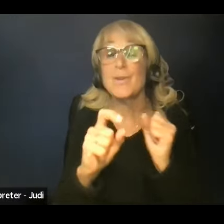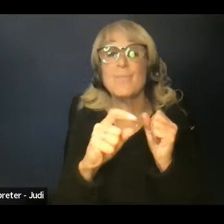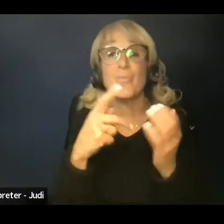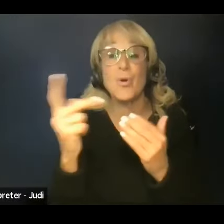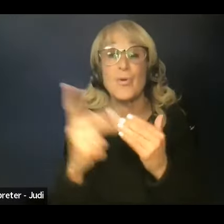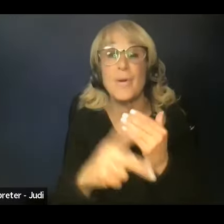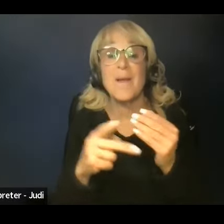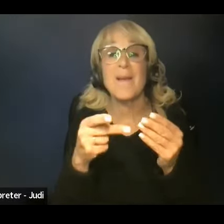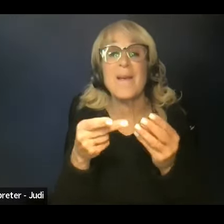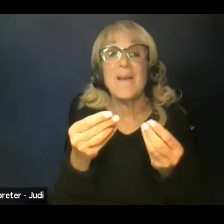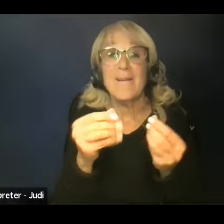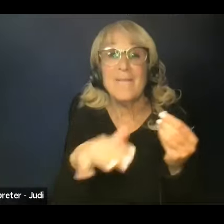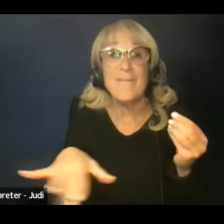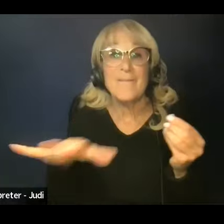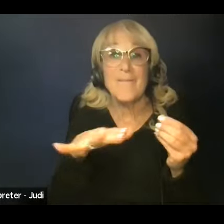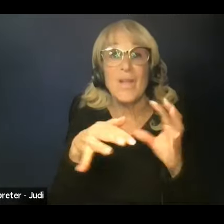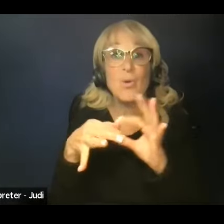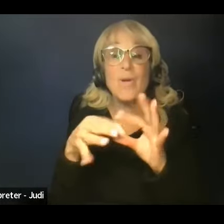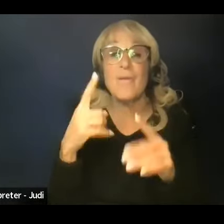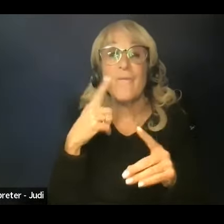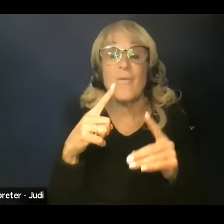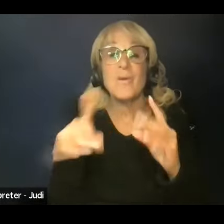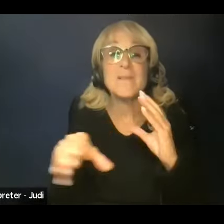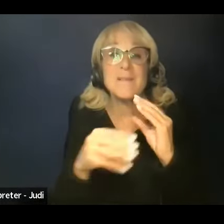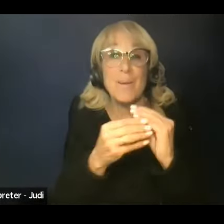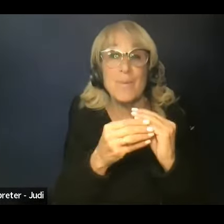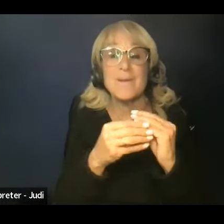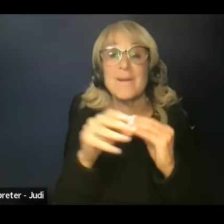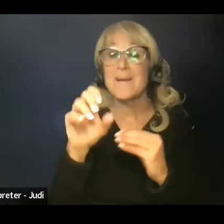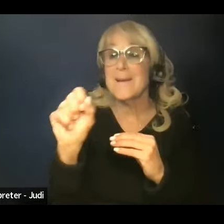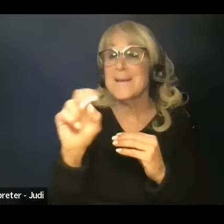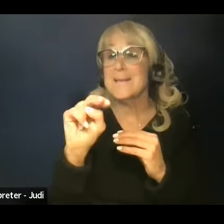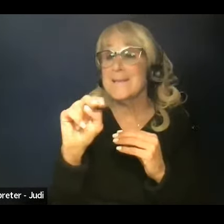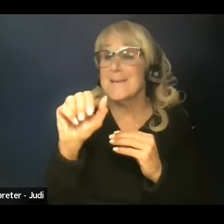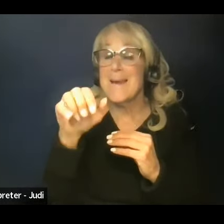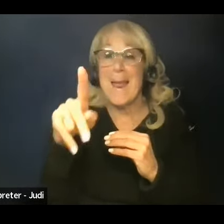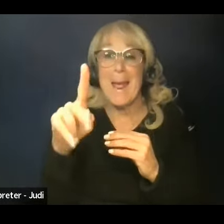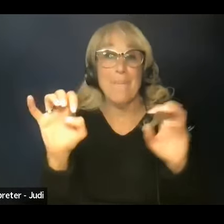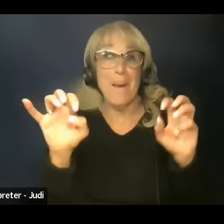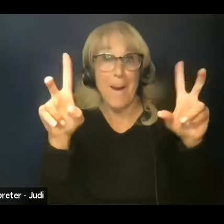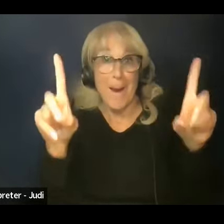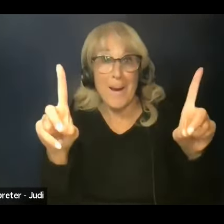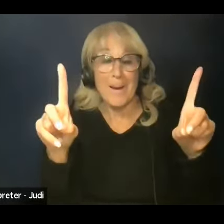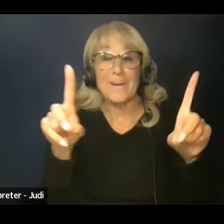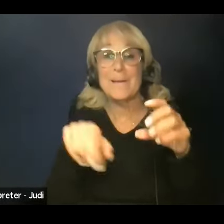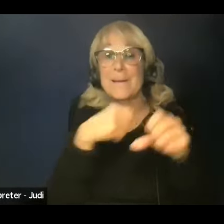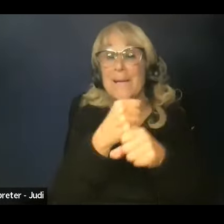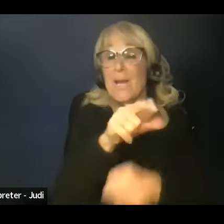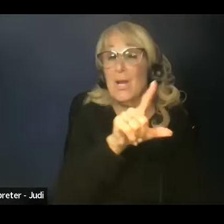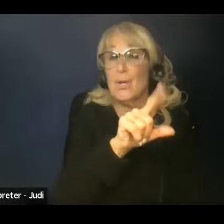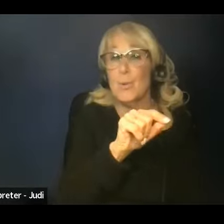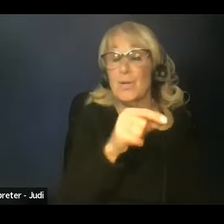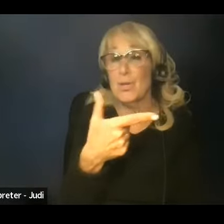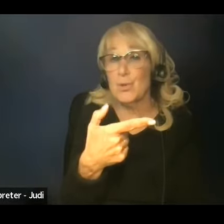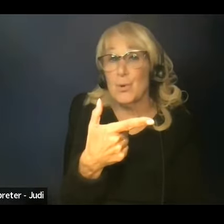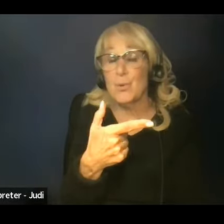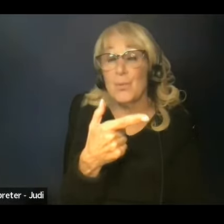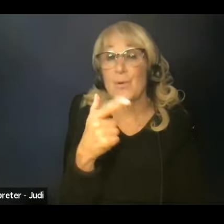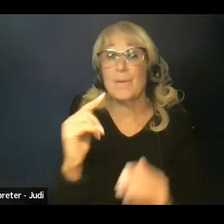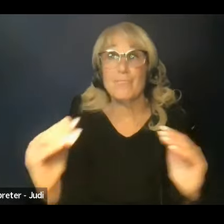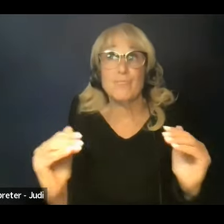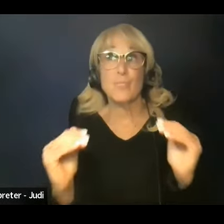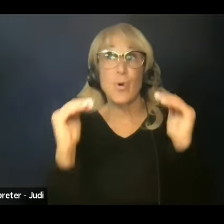of the Supplemental Nutrition Assistance Program Education, SNAP-Ed. In 2021, he was promoted to the Nutrition